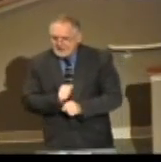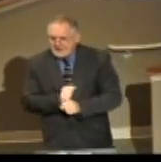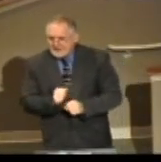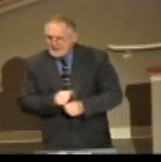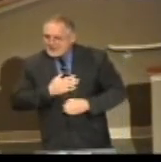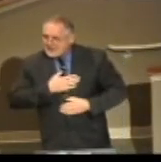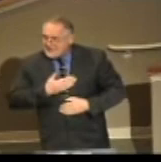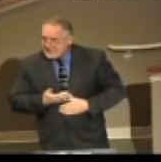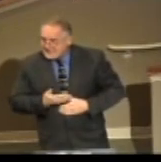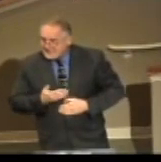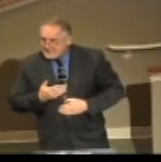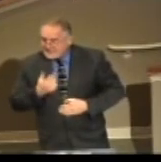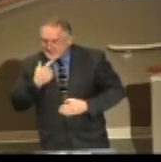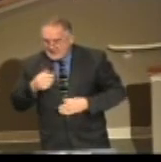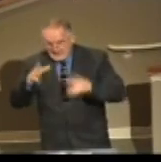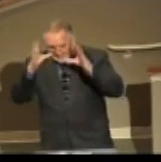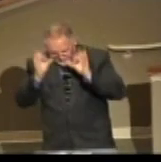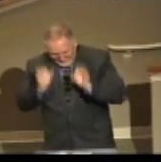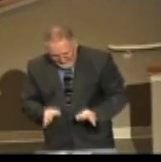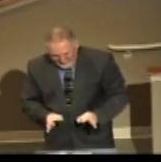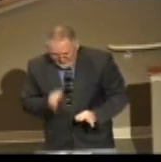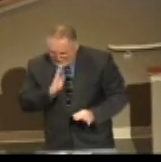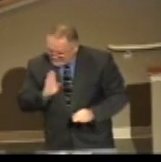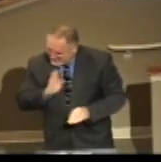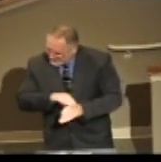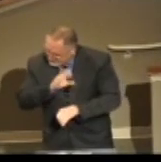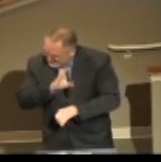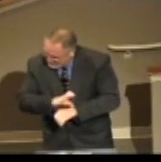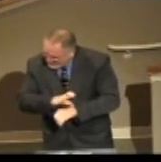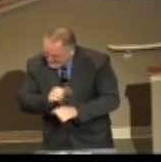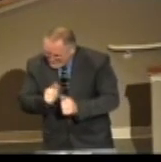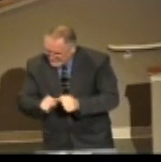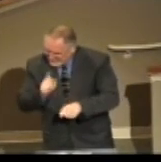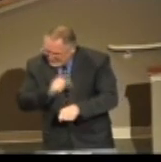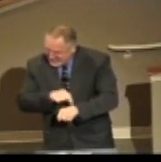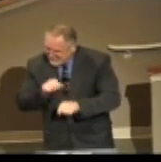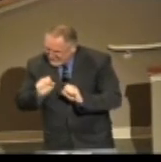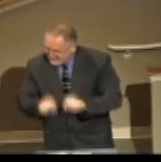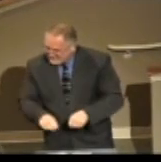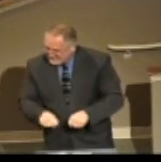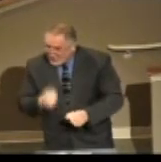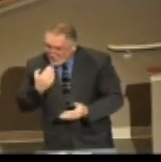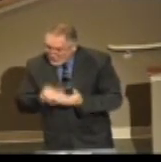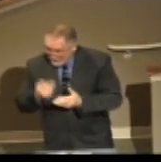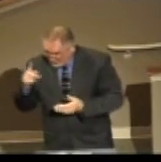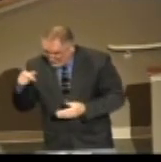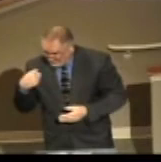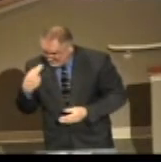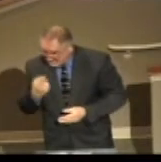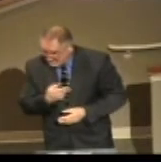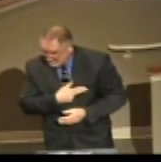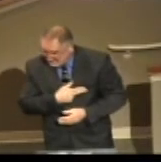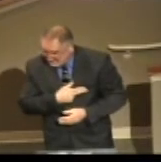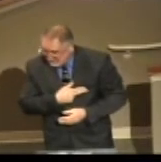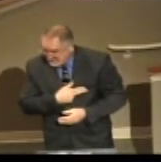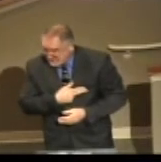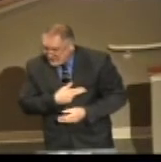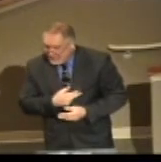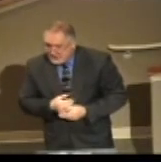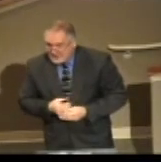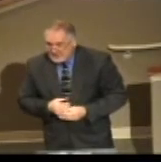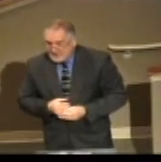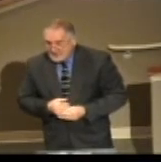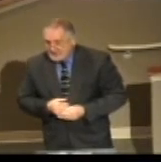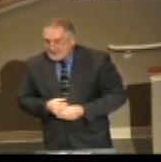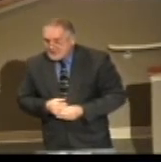resolution. I am resolved that you're going to try to be at church every time you can. It's good for you. You you're not going to get spoken to every time you come.